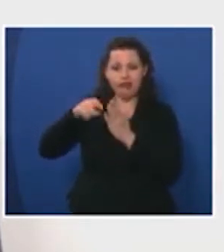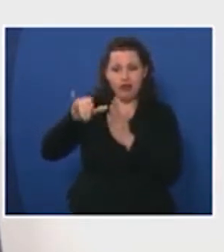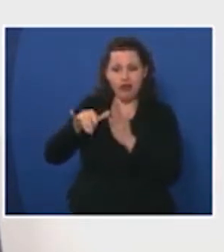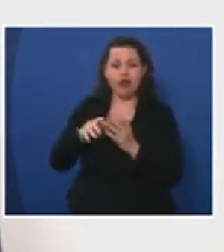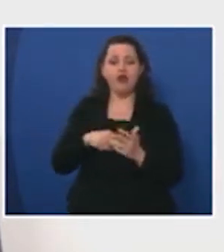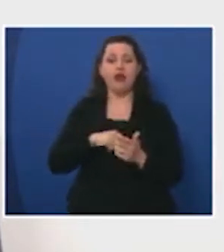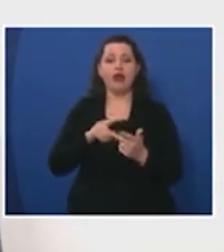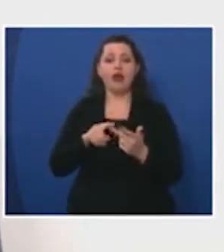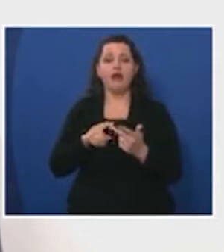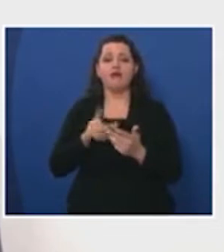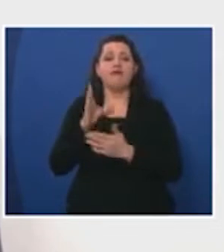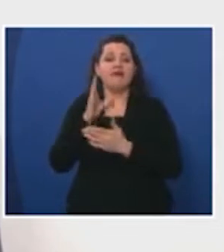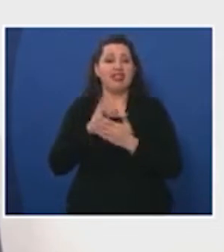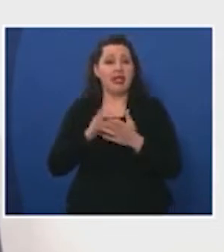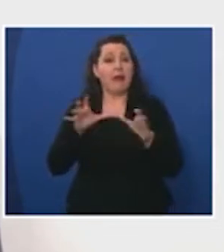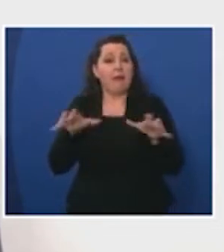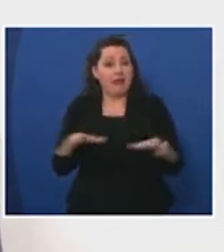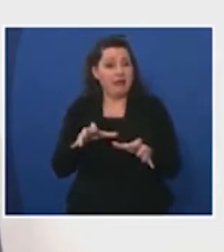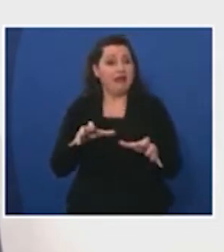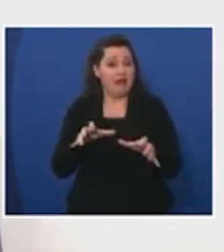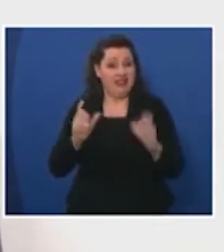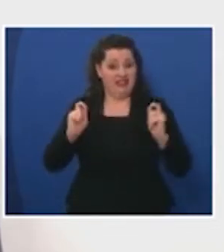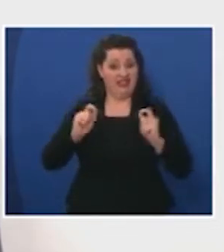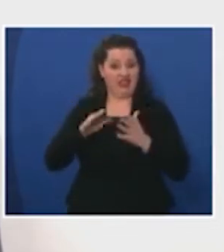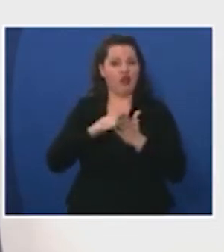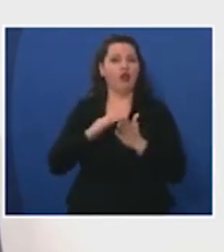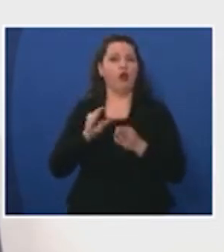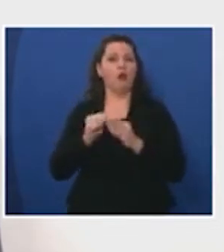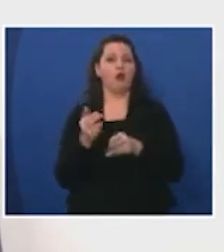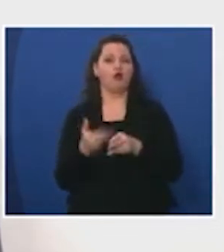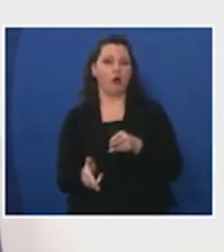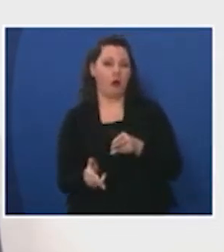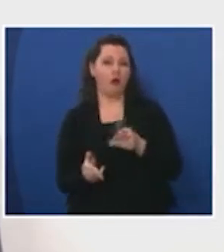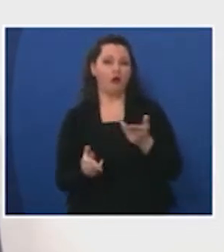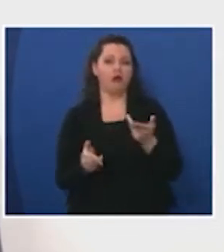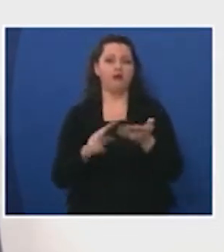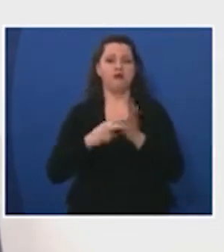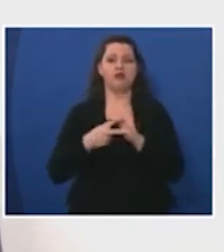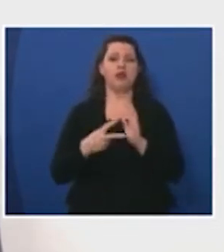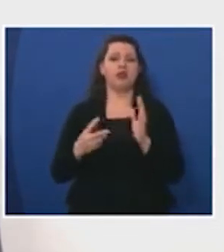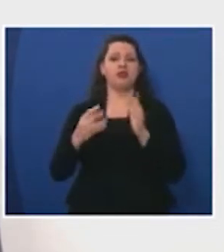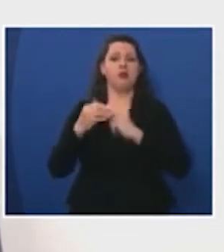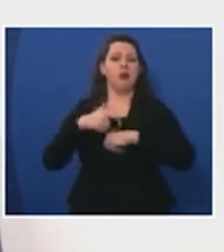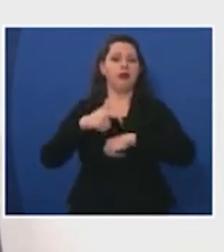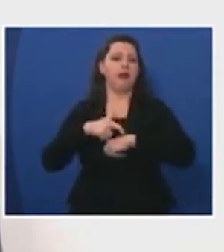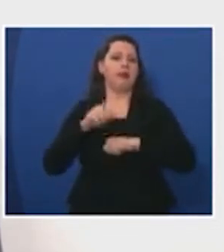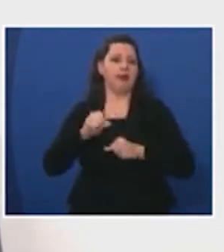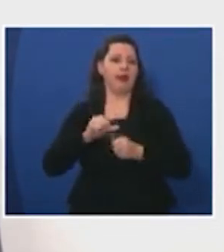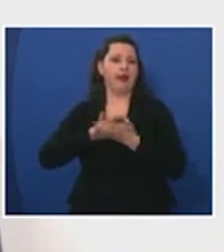some of the activities in the fitness center so we've got more time for enhanced cleaning